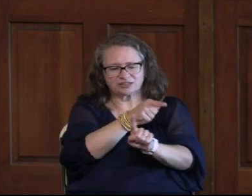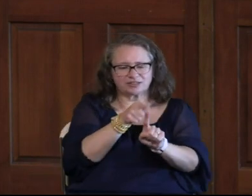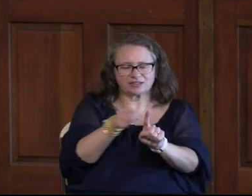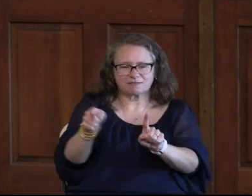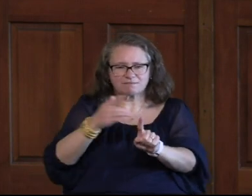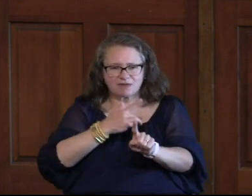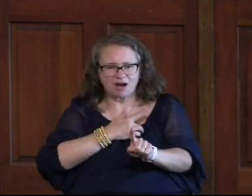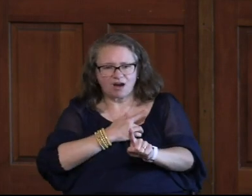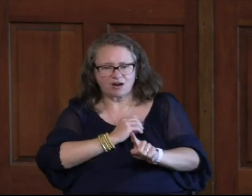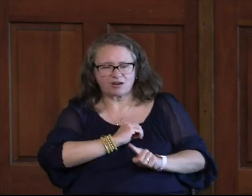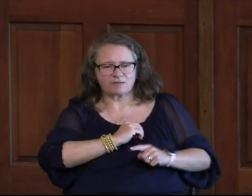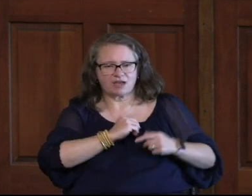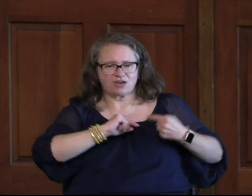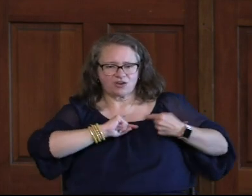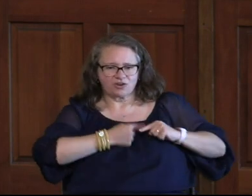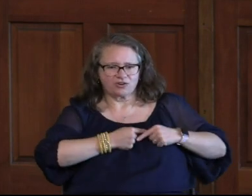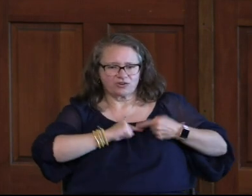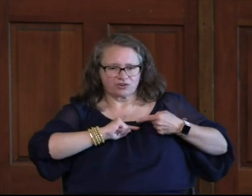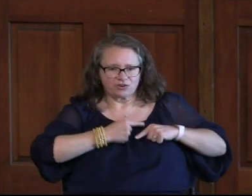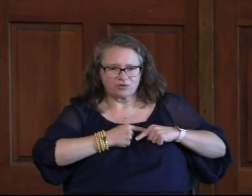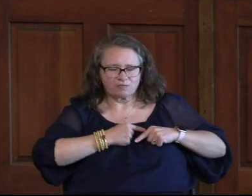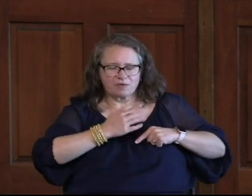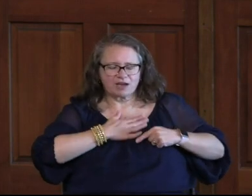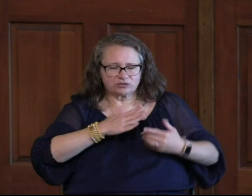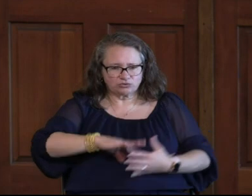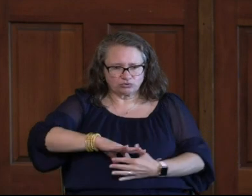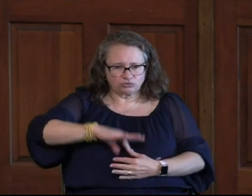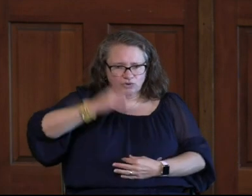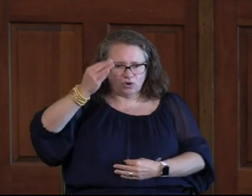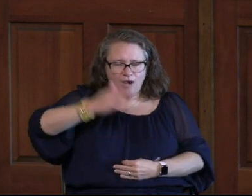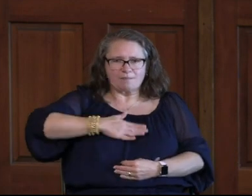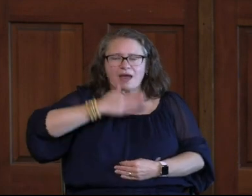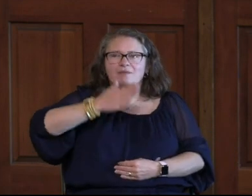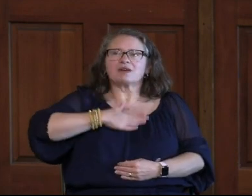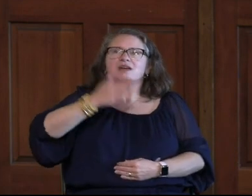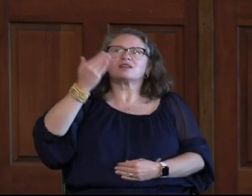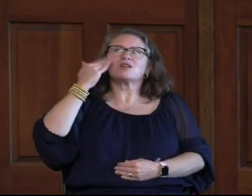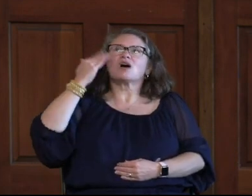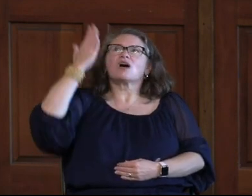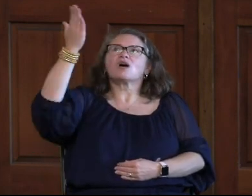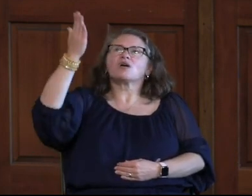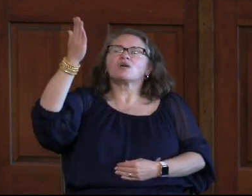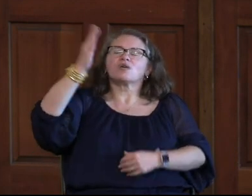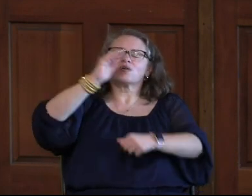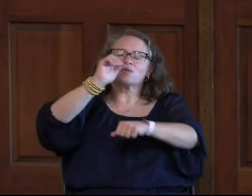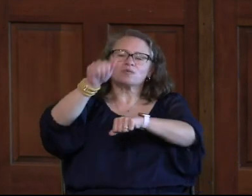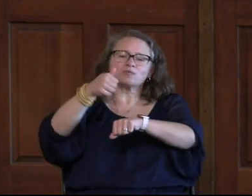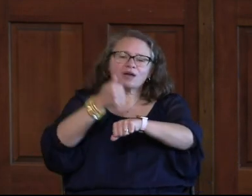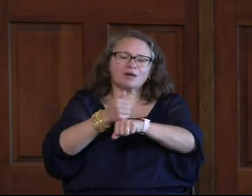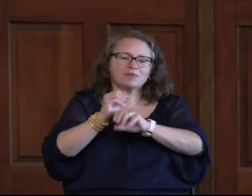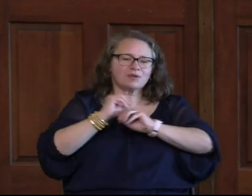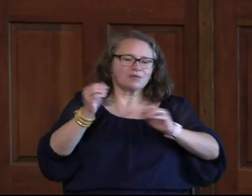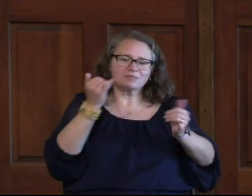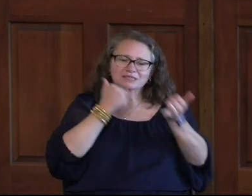Heart May Throb And Ach But In My Soul I'm Glad I Know He Maketh No Mistake